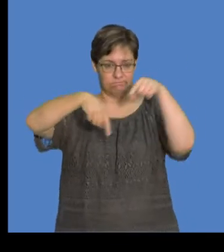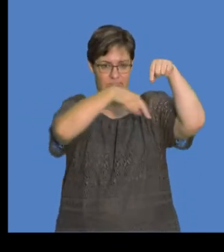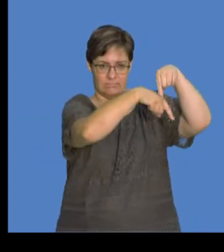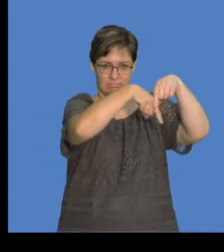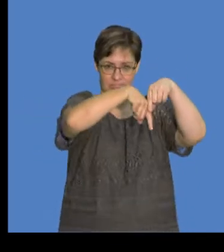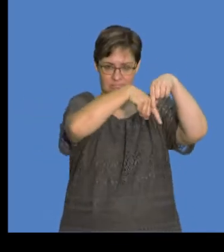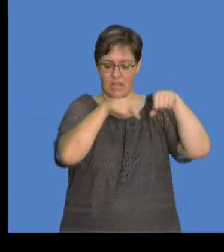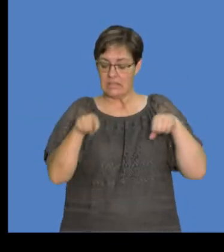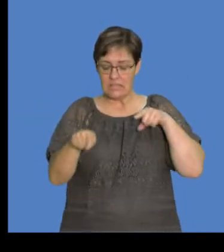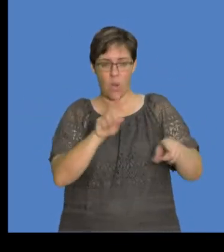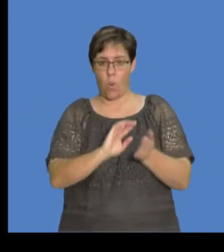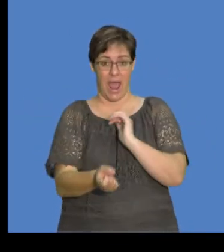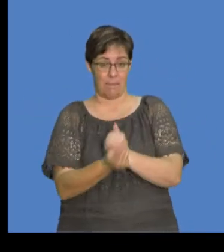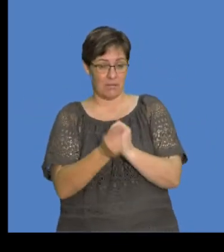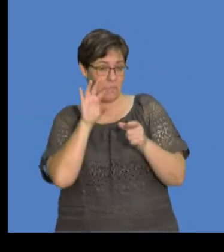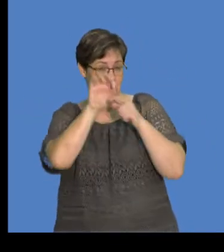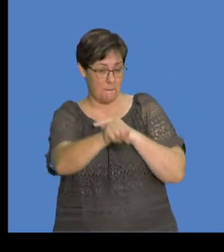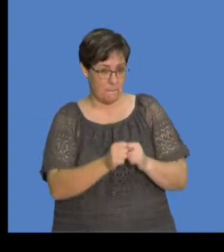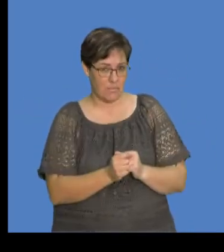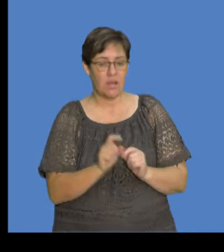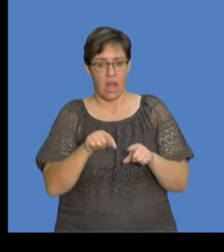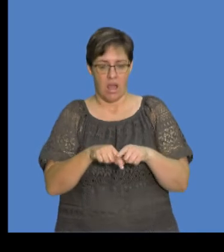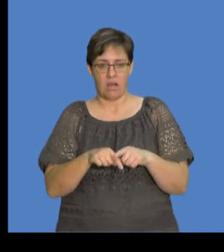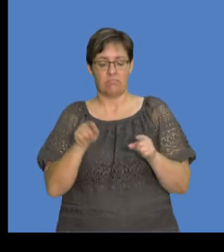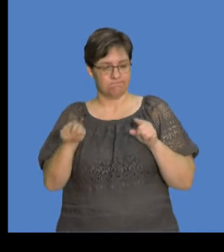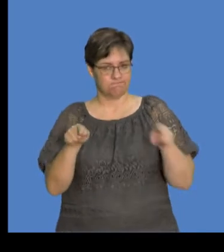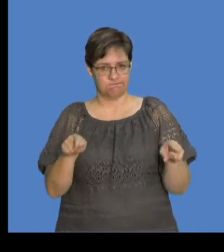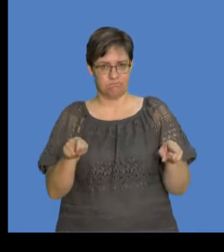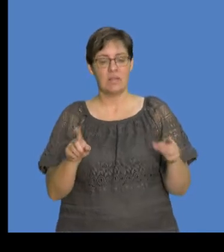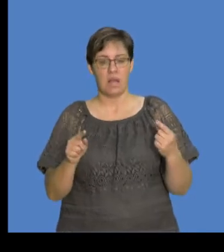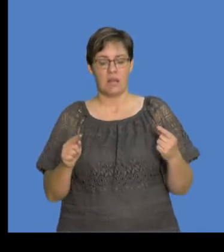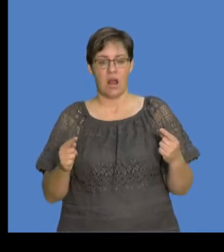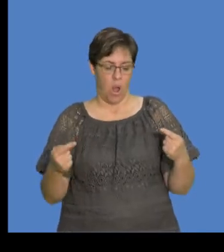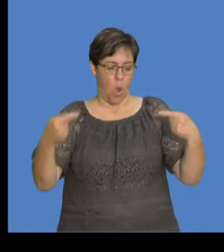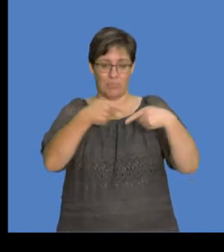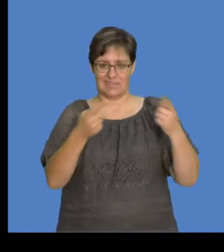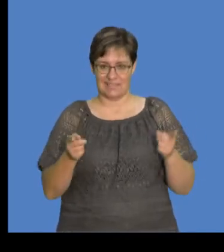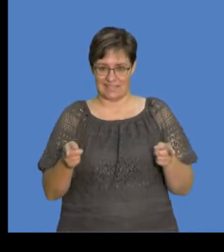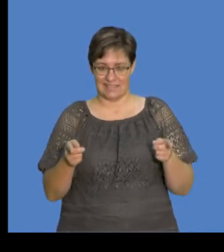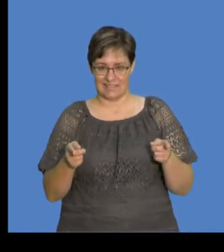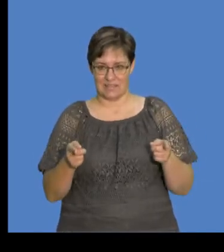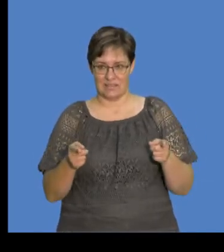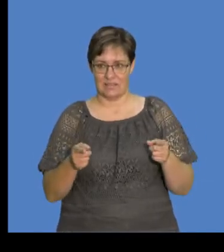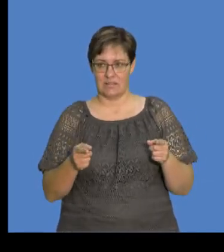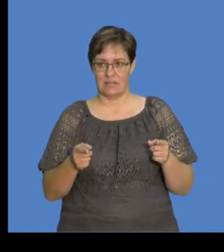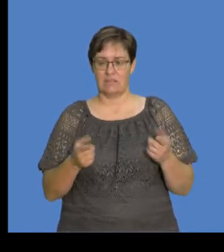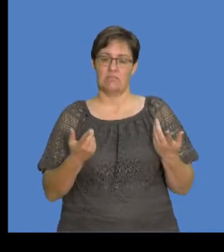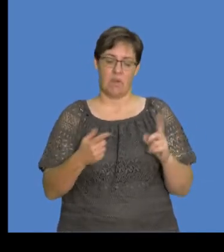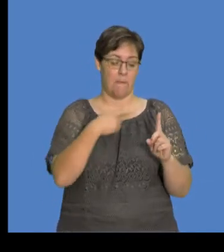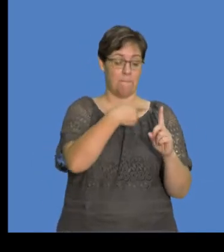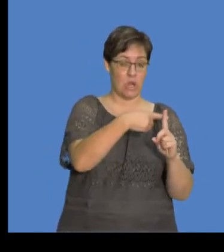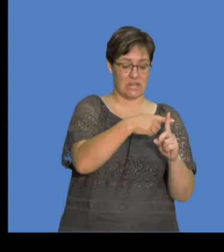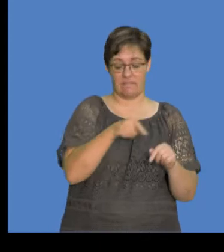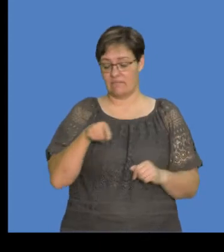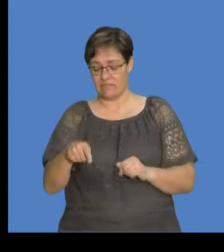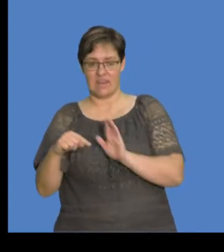happens to the spheres. So we've got two oppositely charged. If it says oppositely charged, it means one may be positive